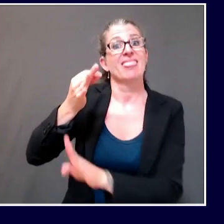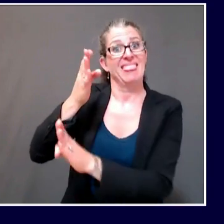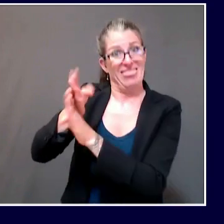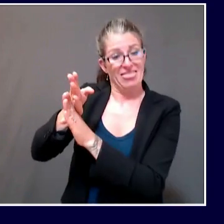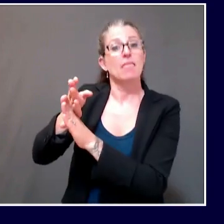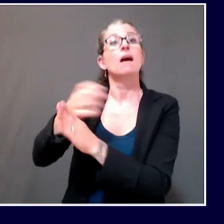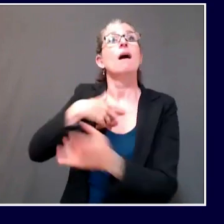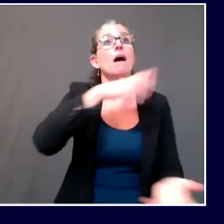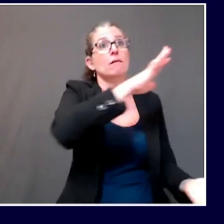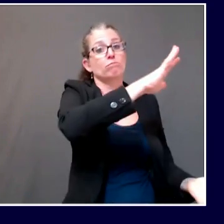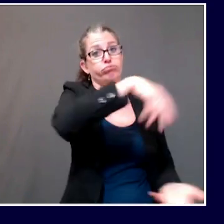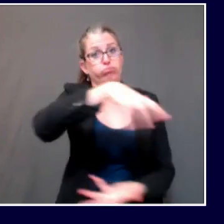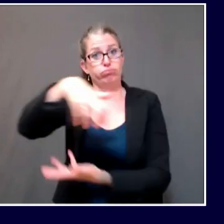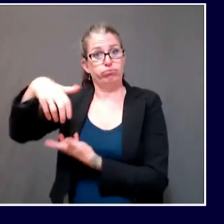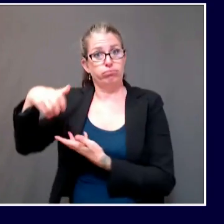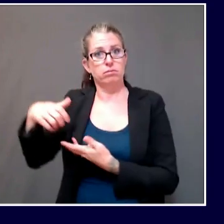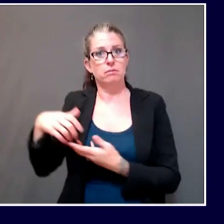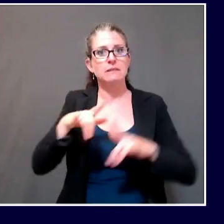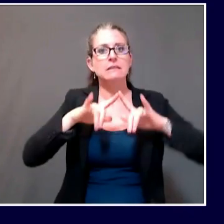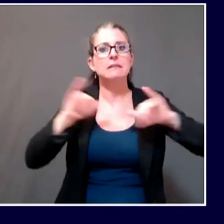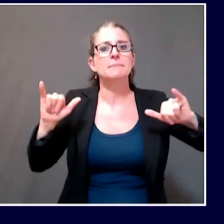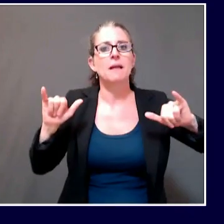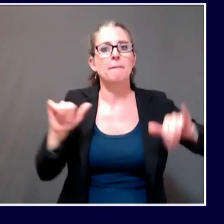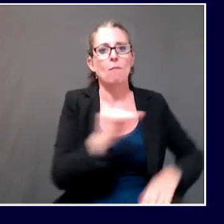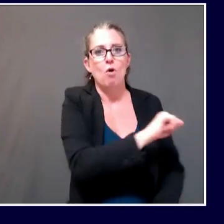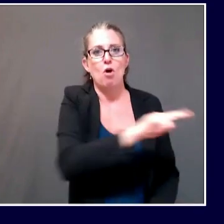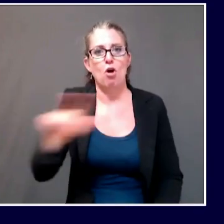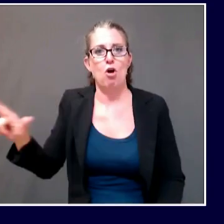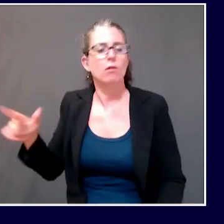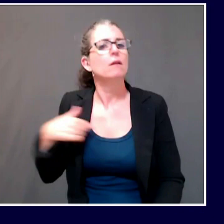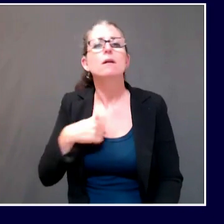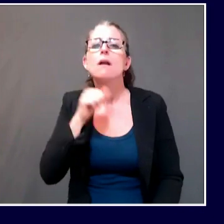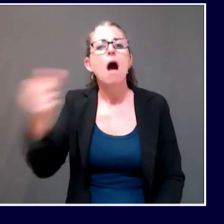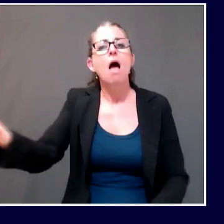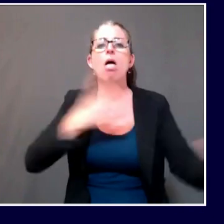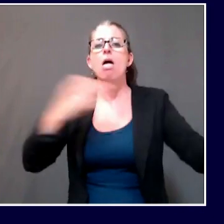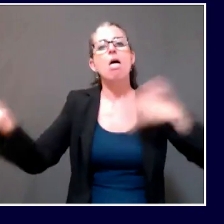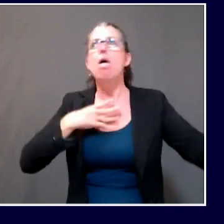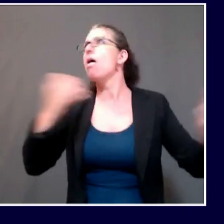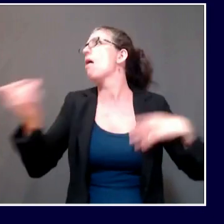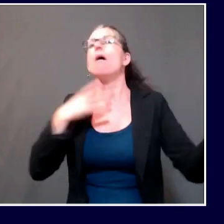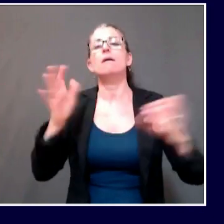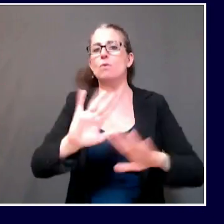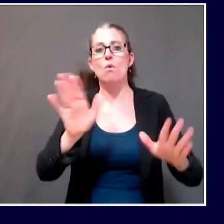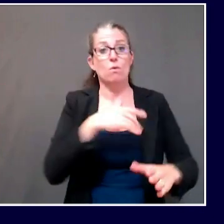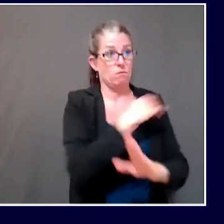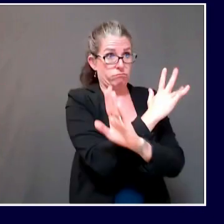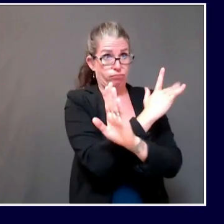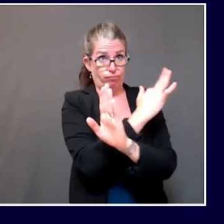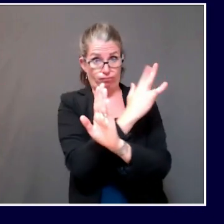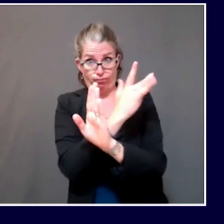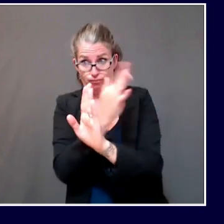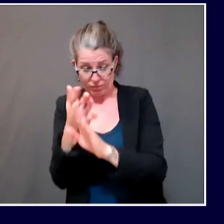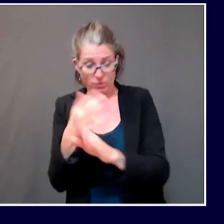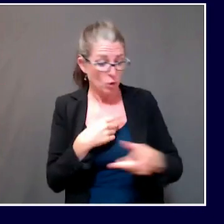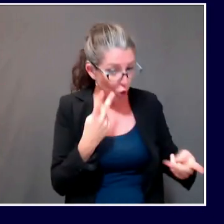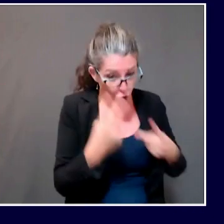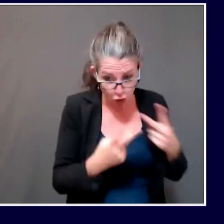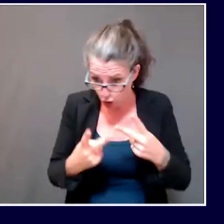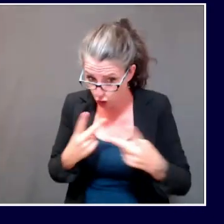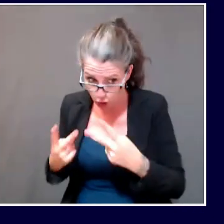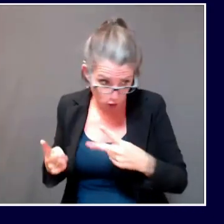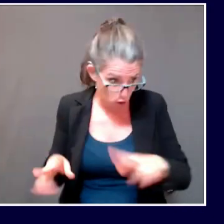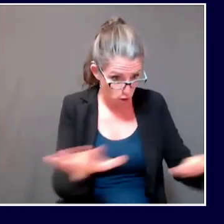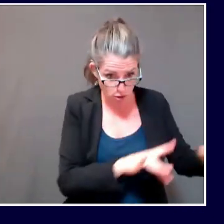cost of business interruption reported by all qualified applicants. In order to avoid a competitive rush on